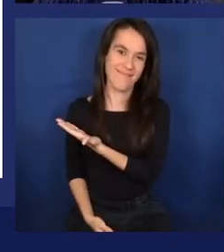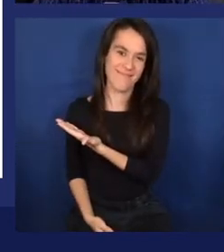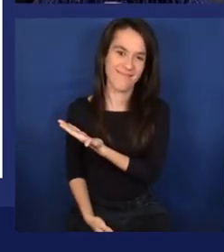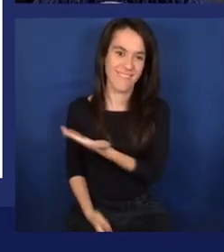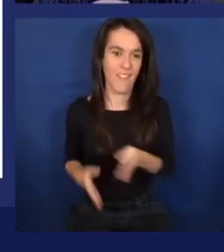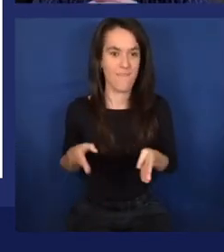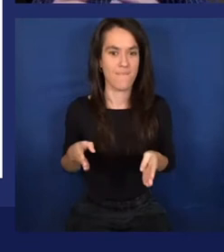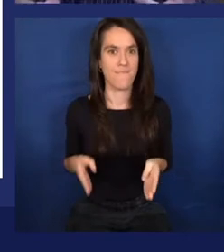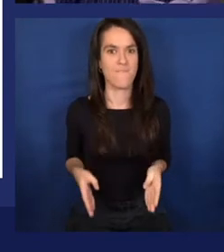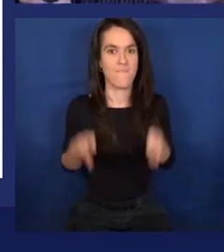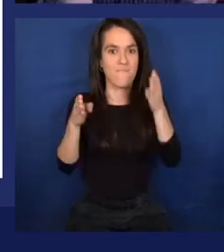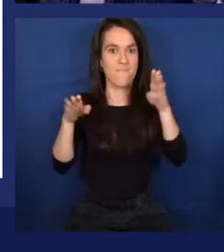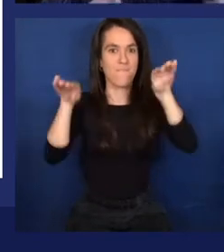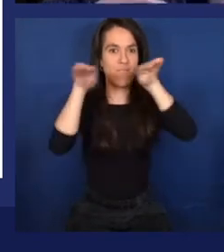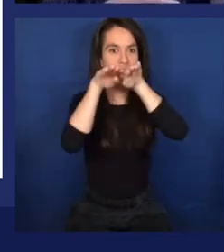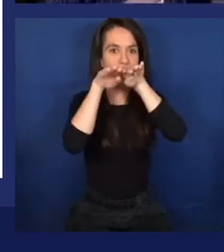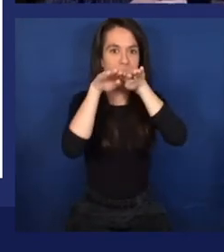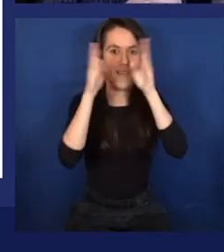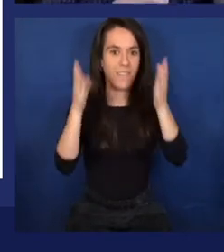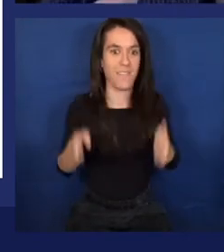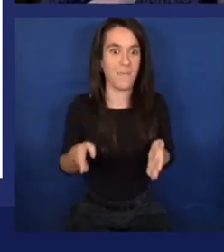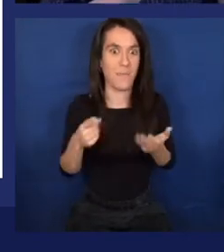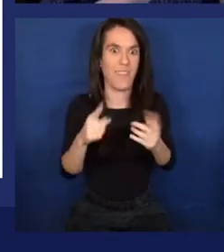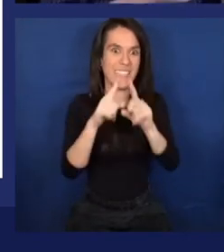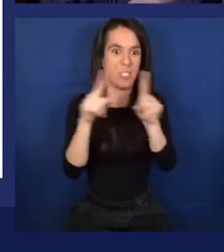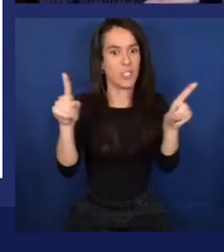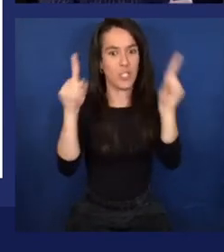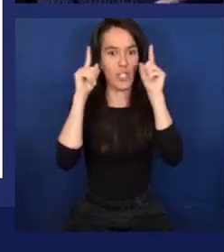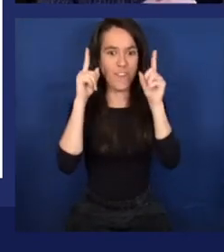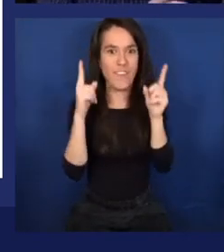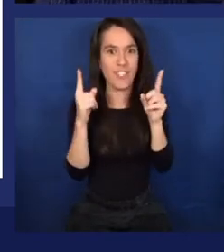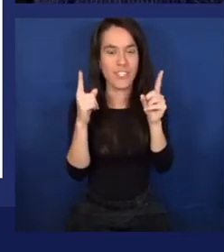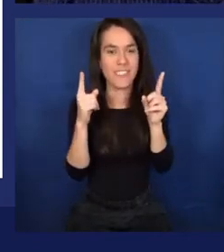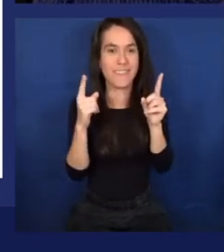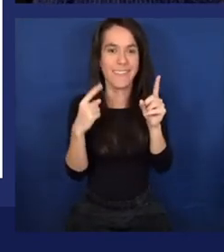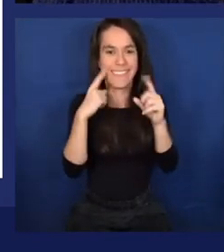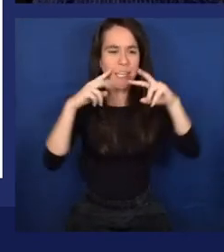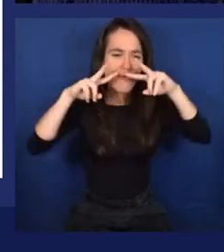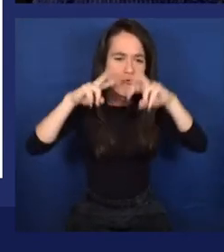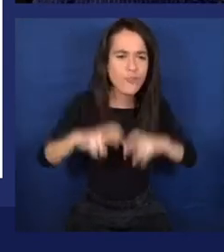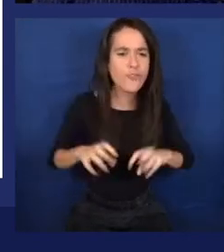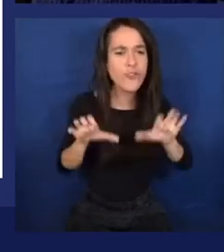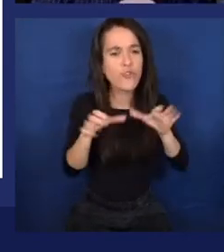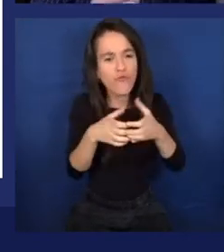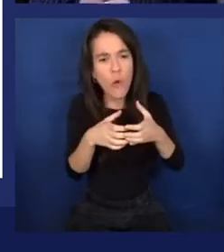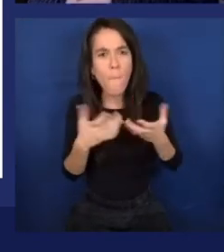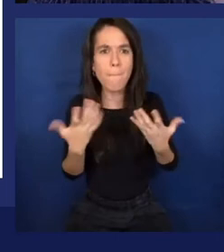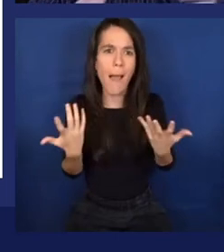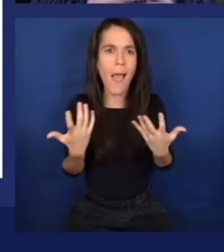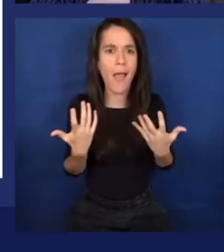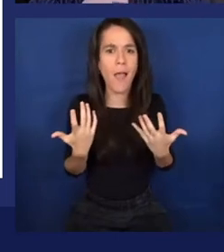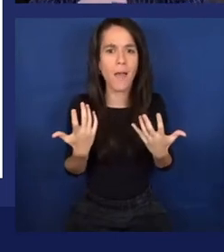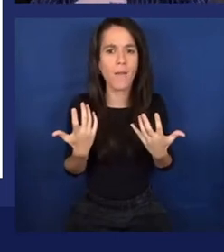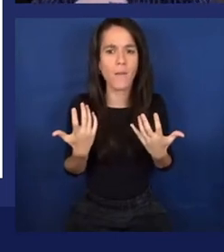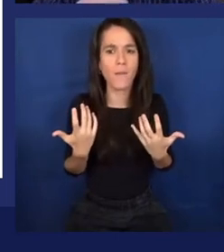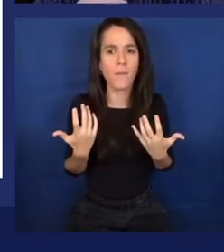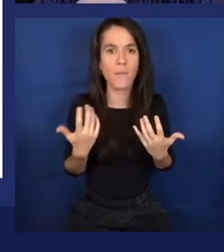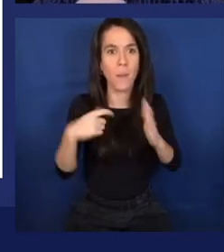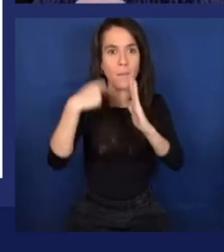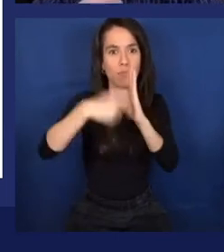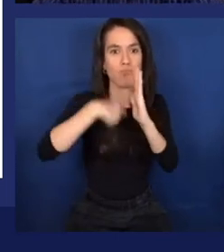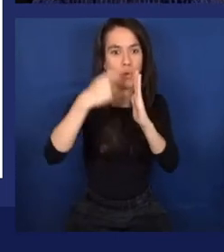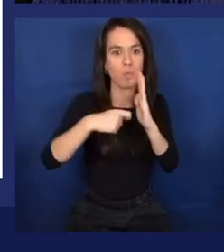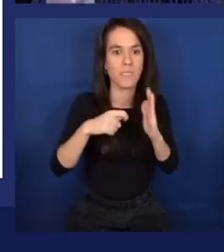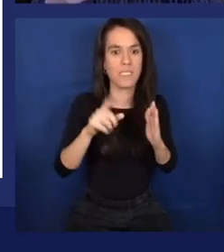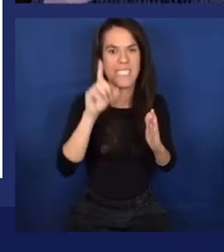by IBM. So notice we've moved out of the university now. We're talking about research groups and large corporations. The project was called Deep Blue.